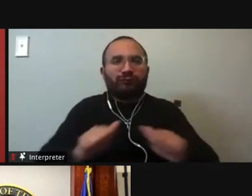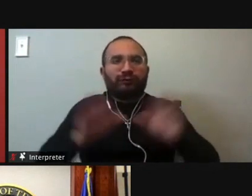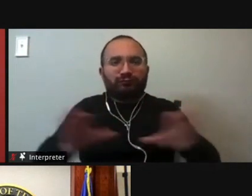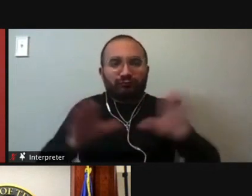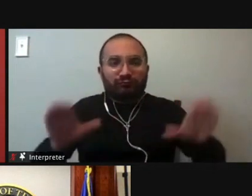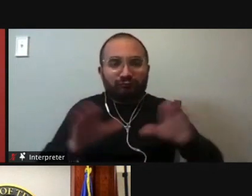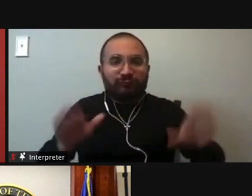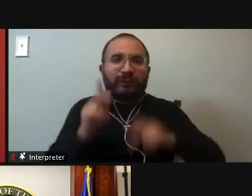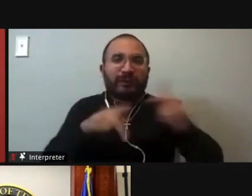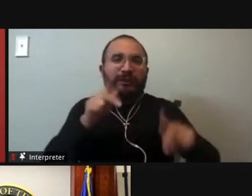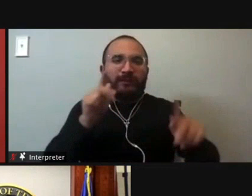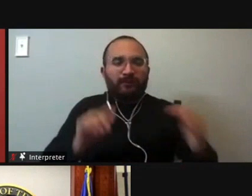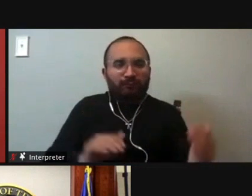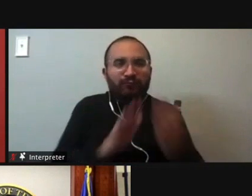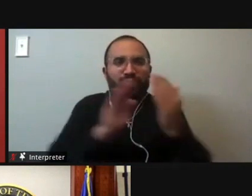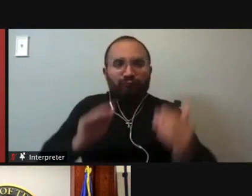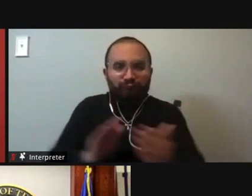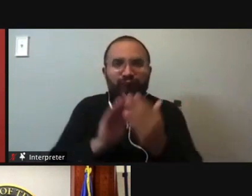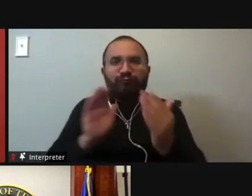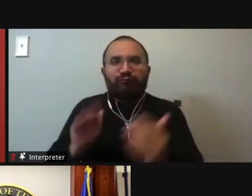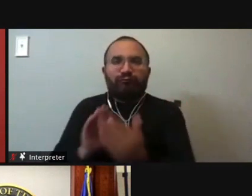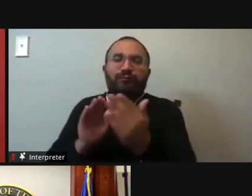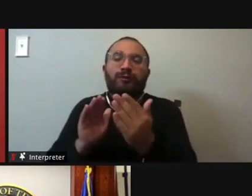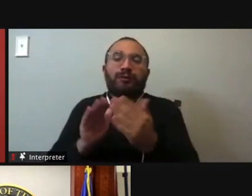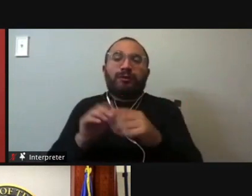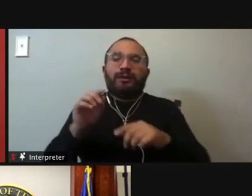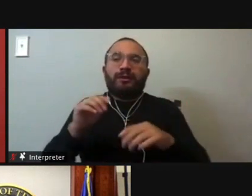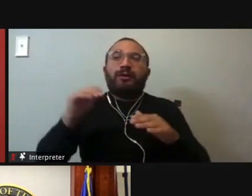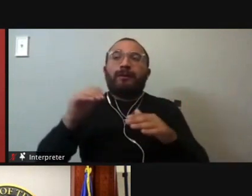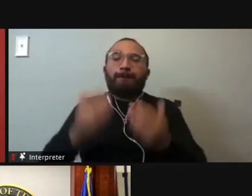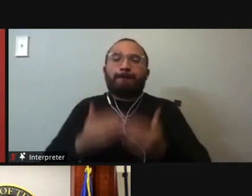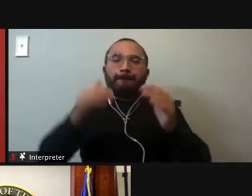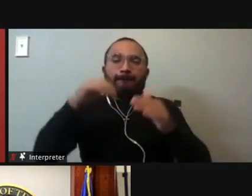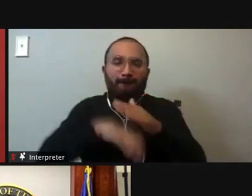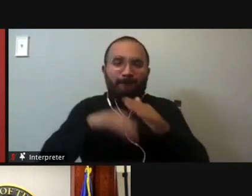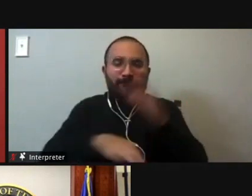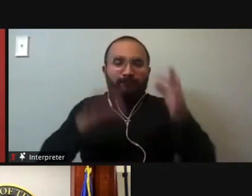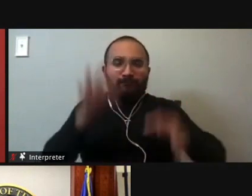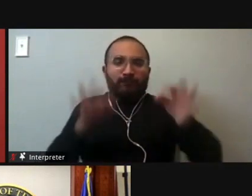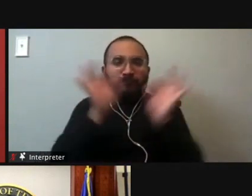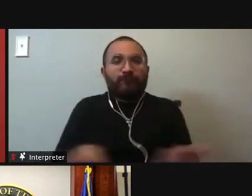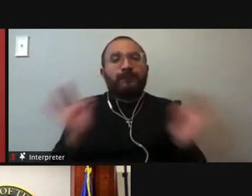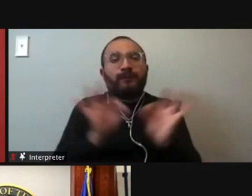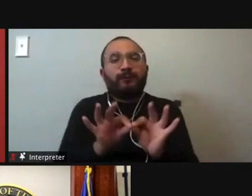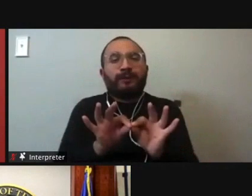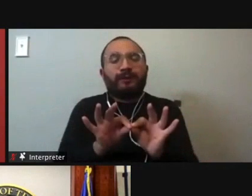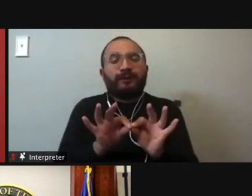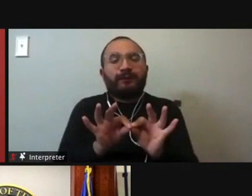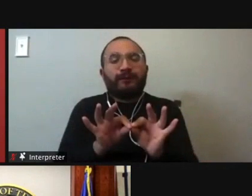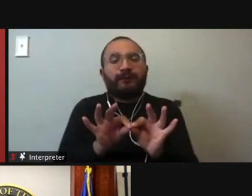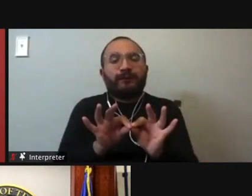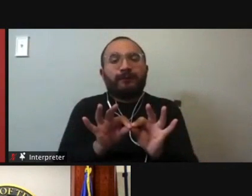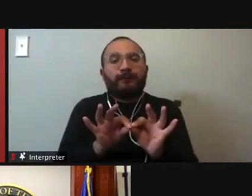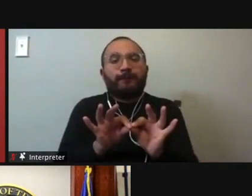and provide access to justice, it's important for them to, for